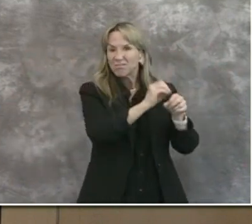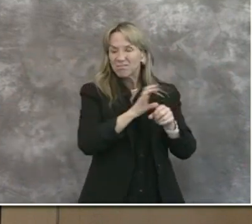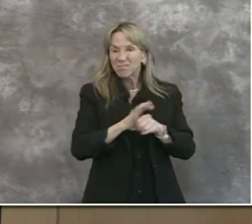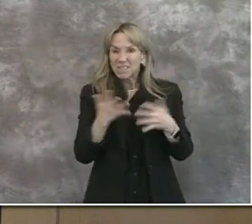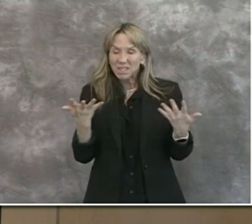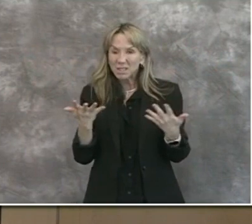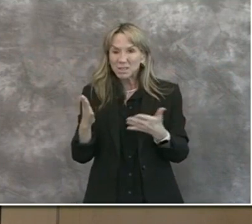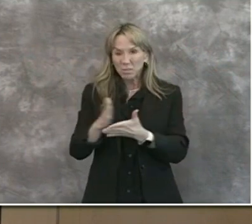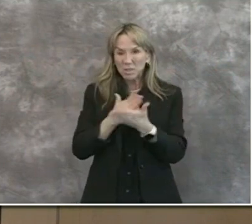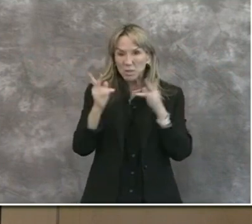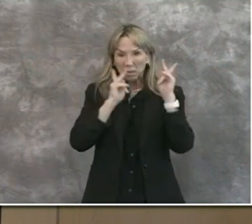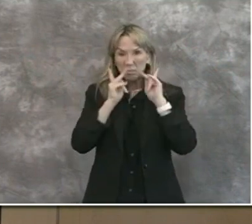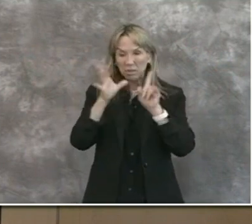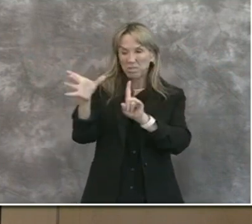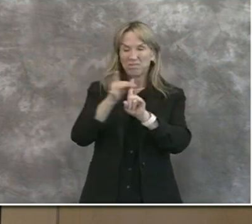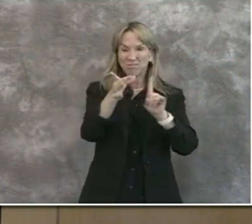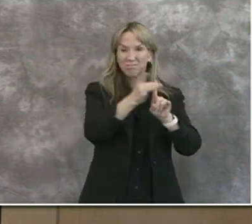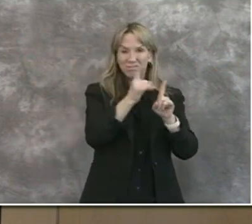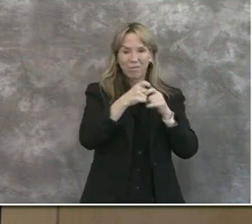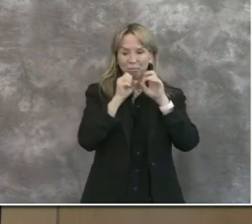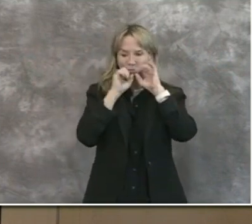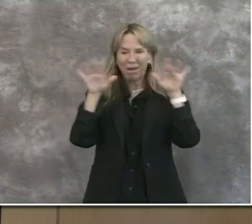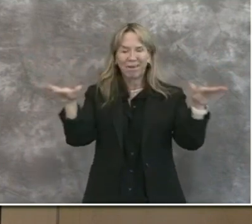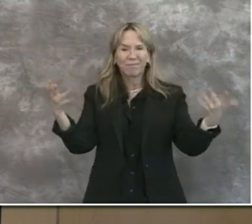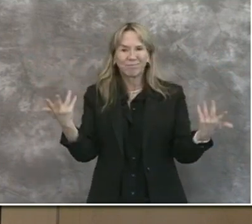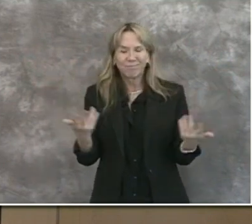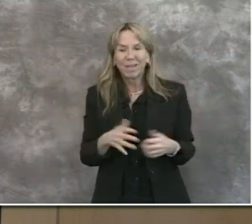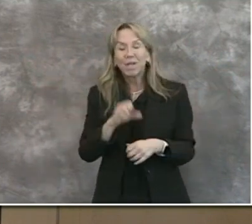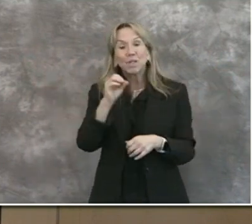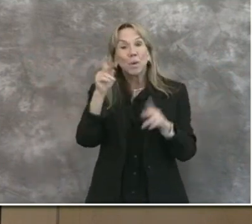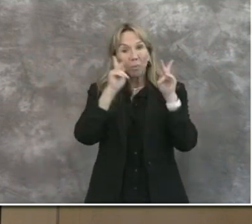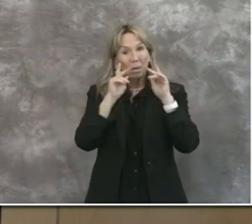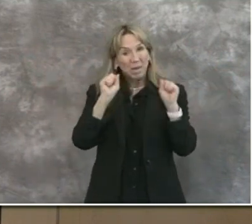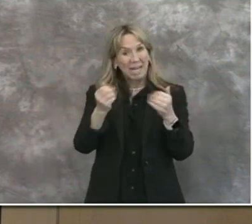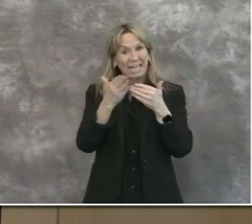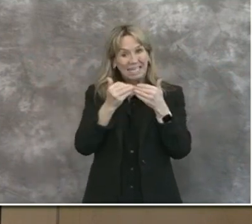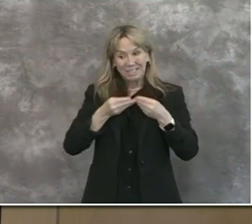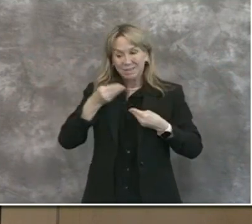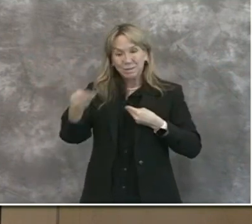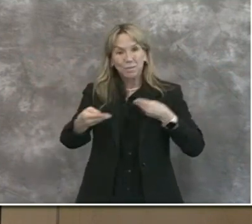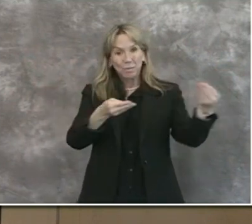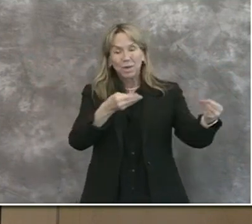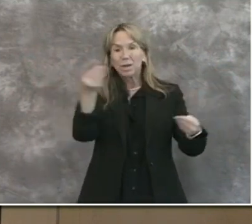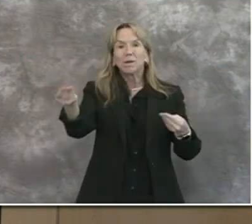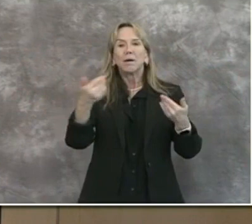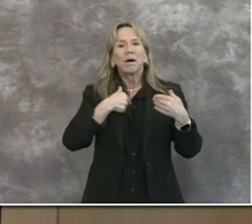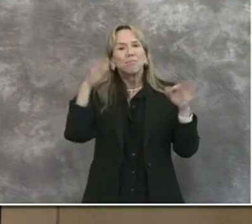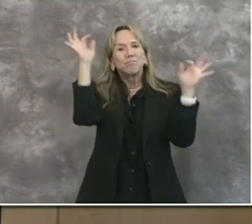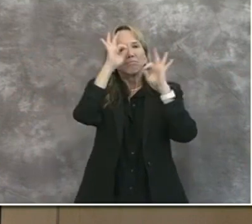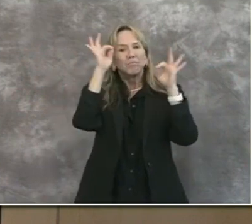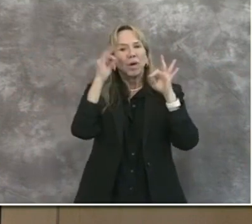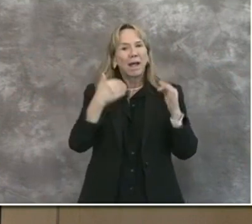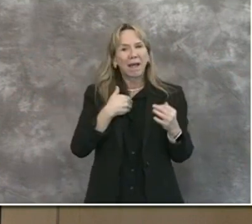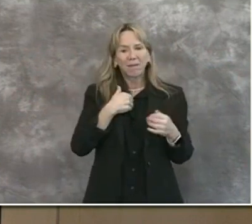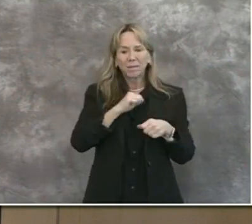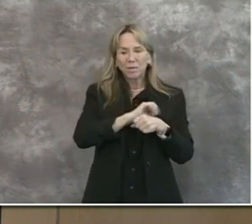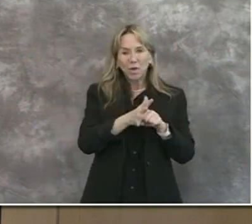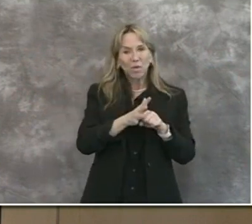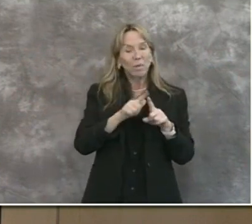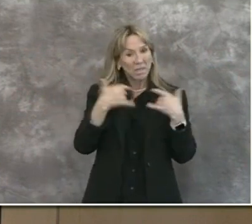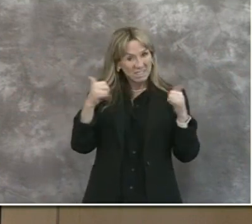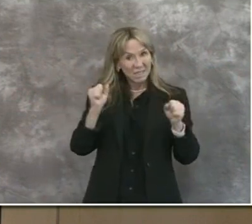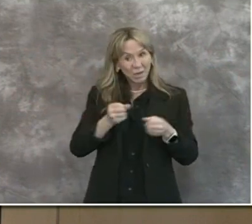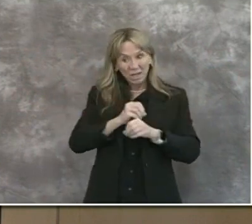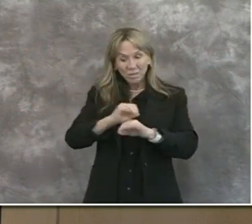between individuals. Since individuals can be contagious before they have symptoms and or not